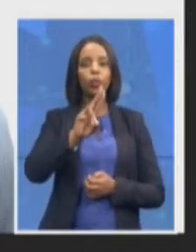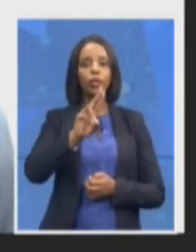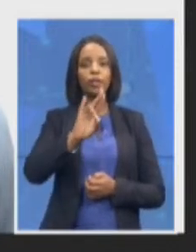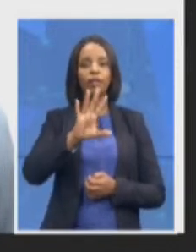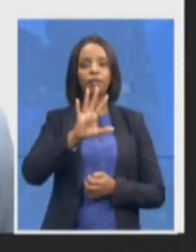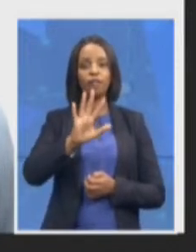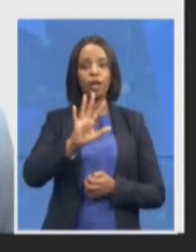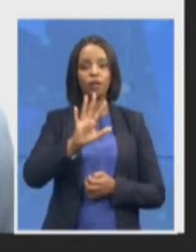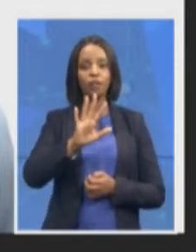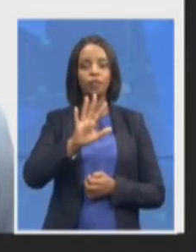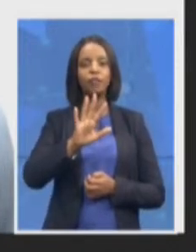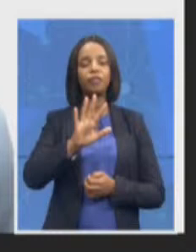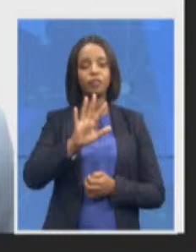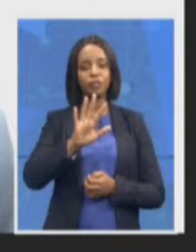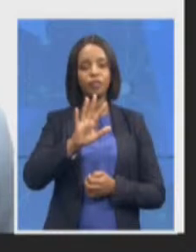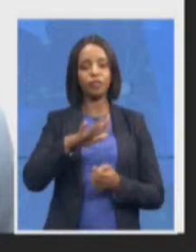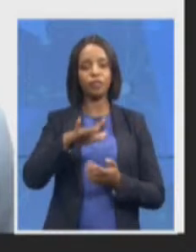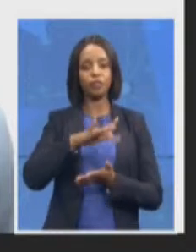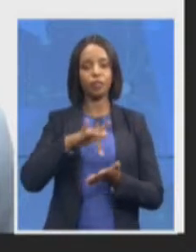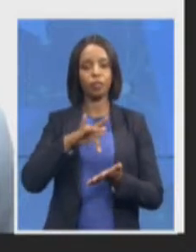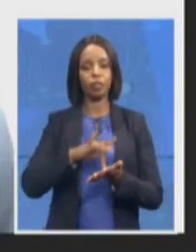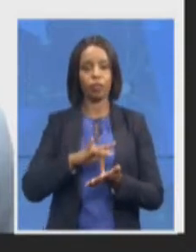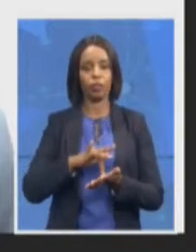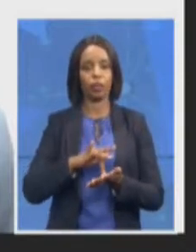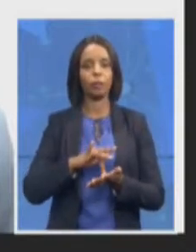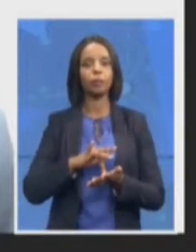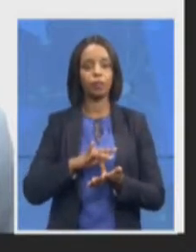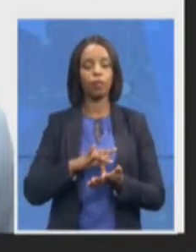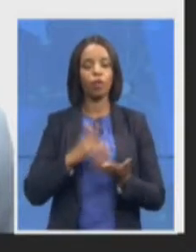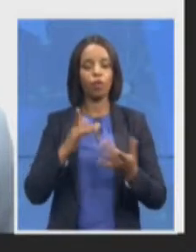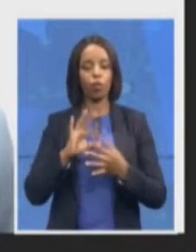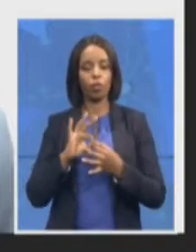there are currently 13 prosecutors that have been appointed